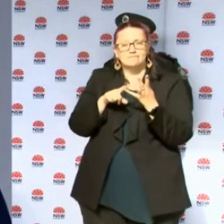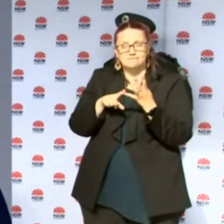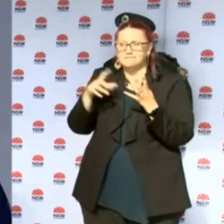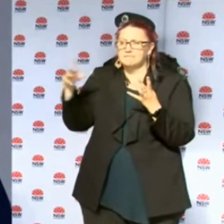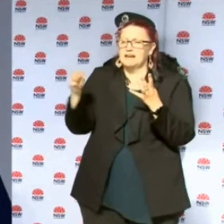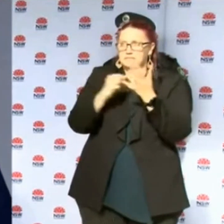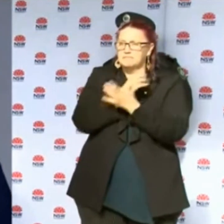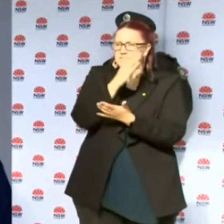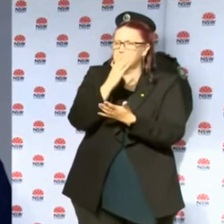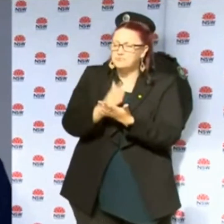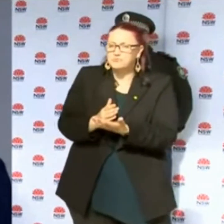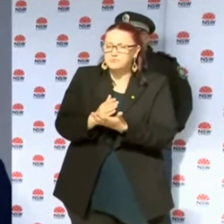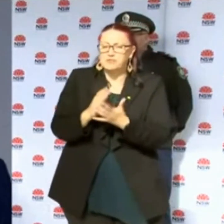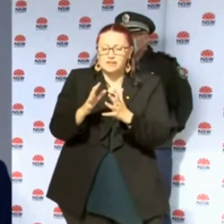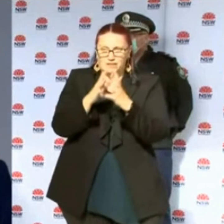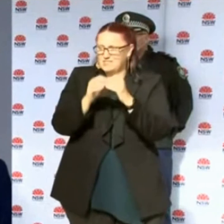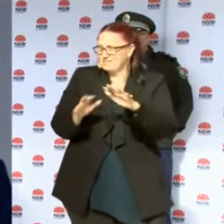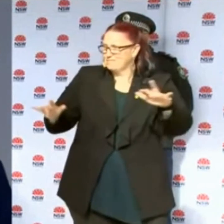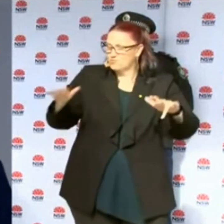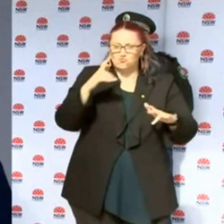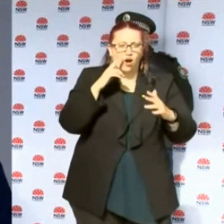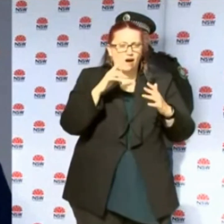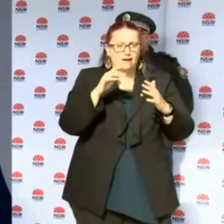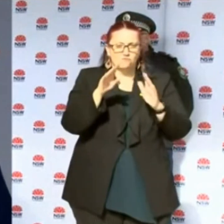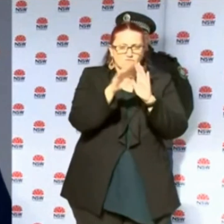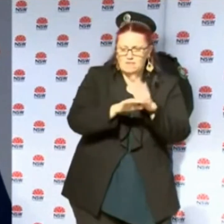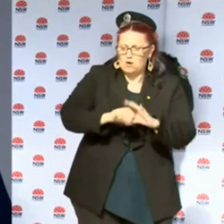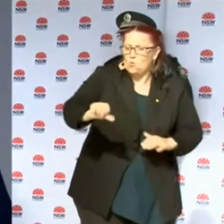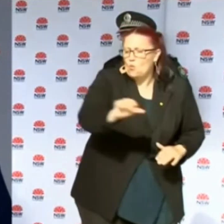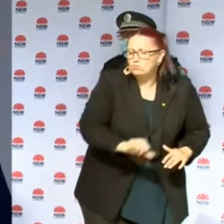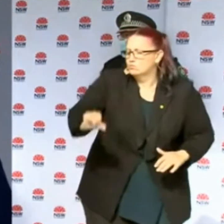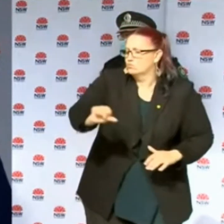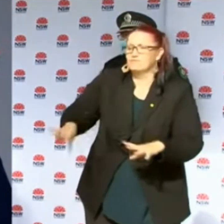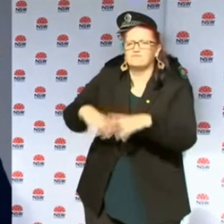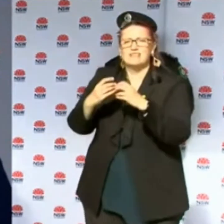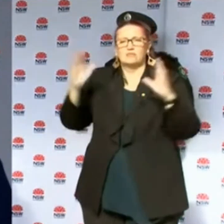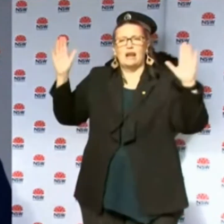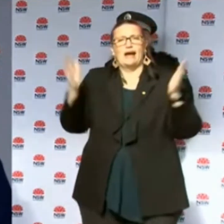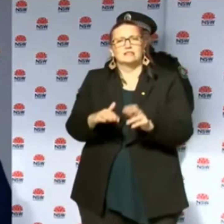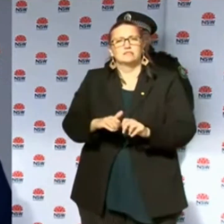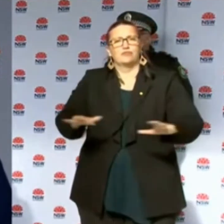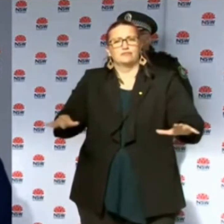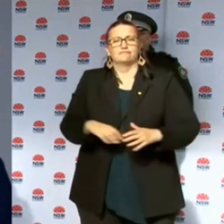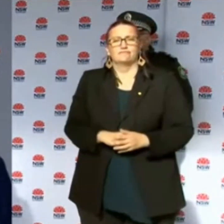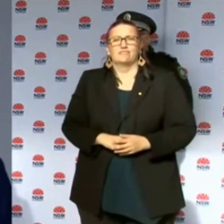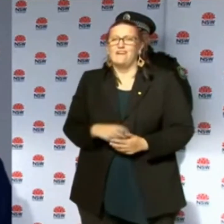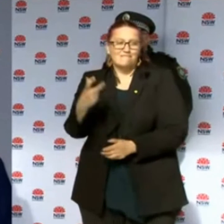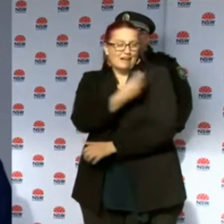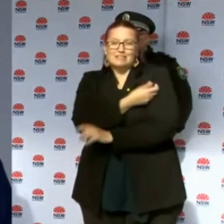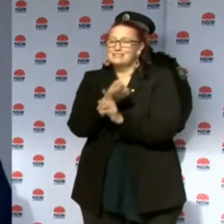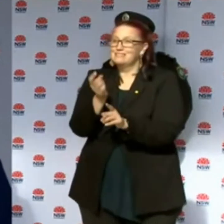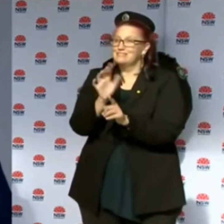do all of those environmental things that reduce the risk of transmission. Vaccines are